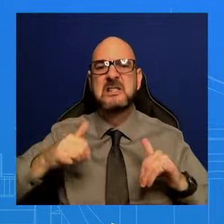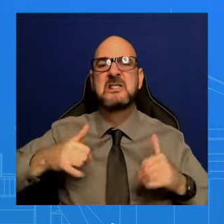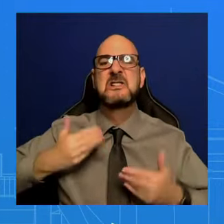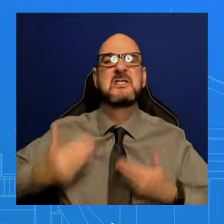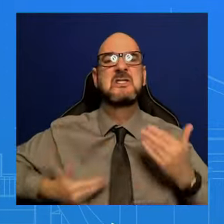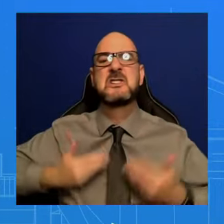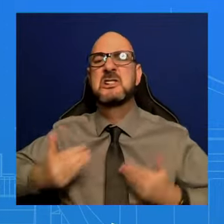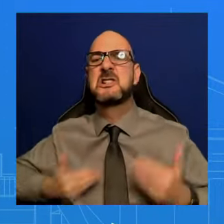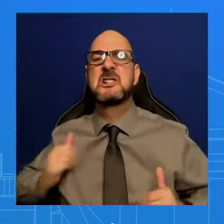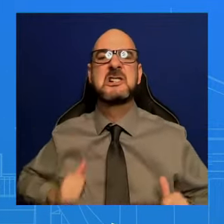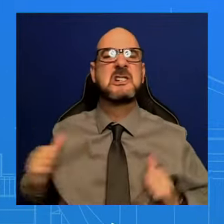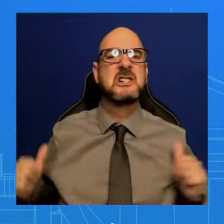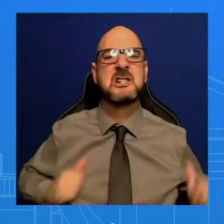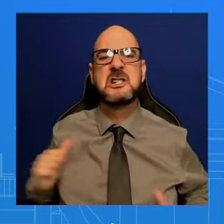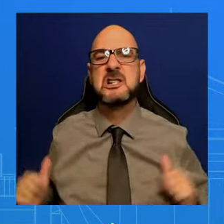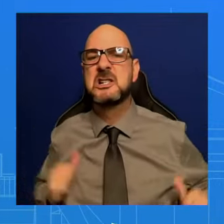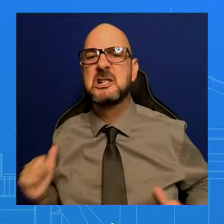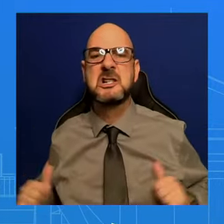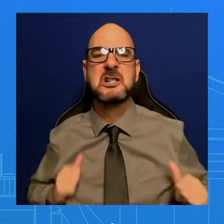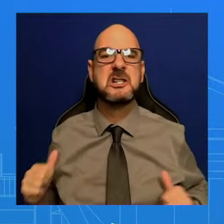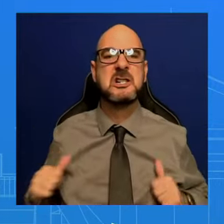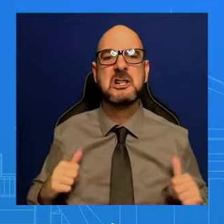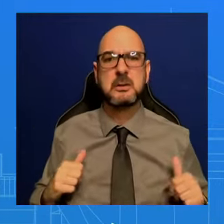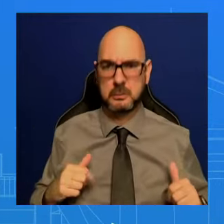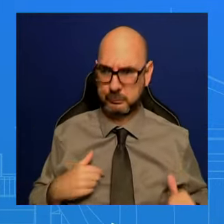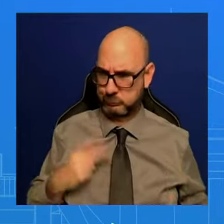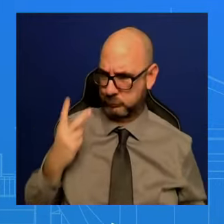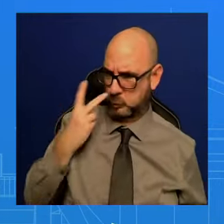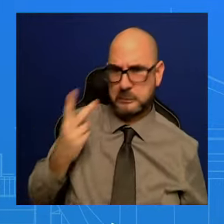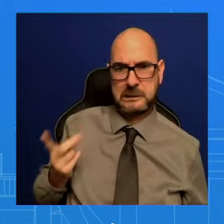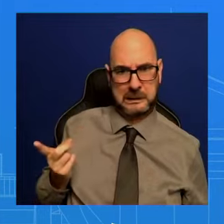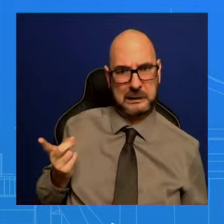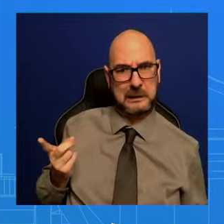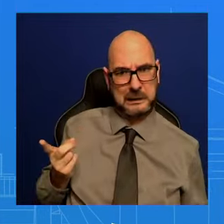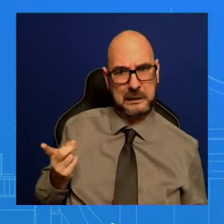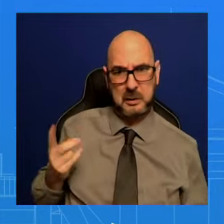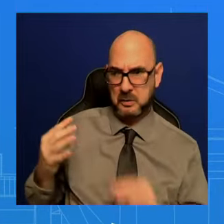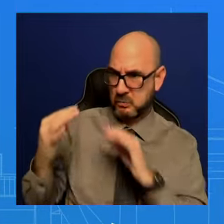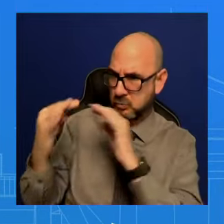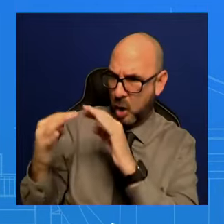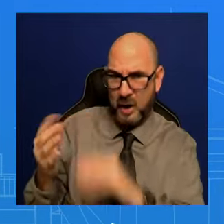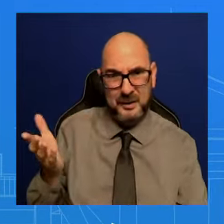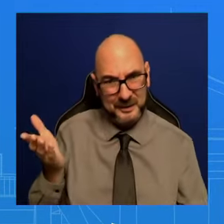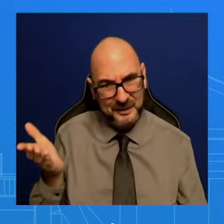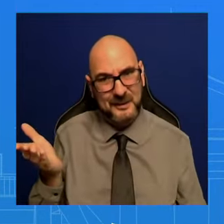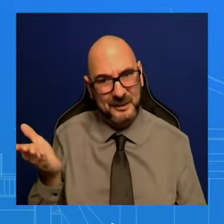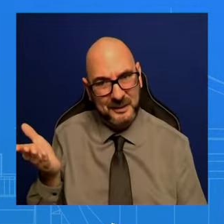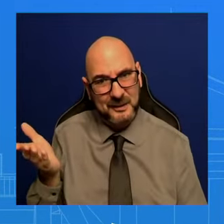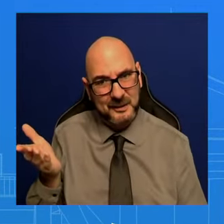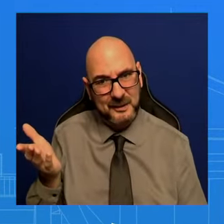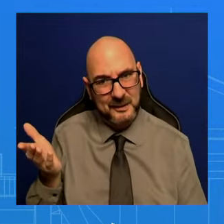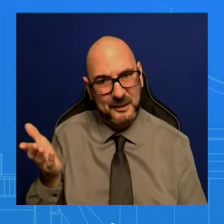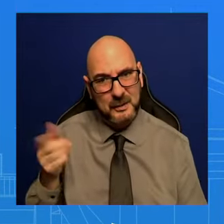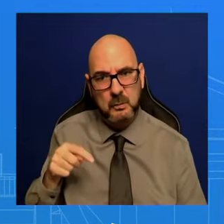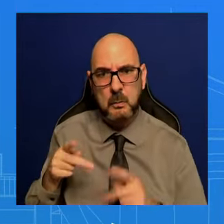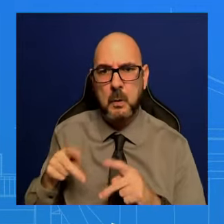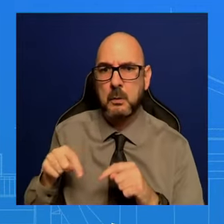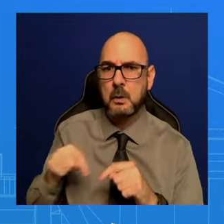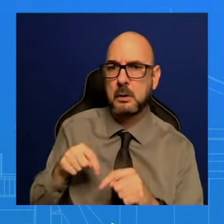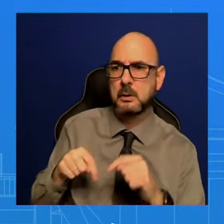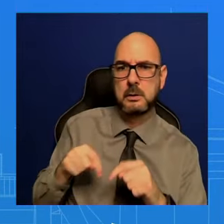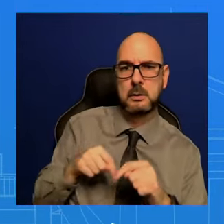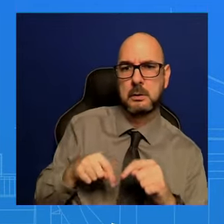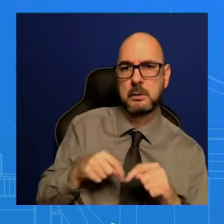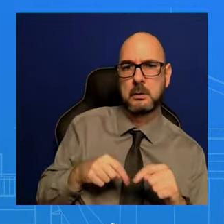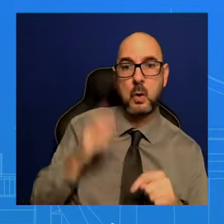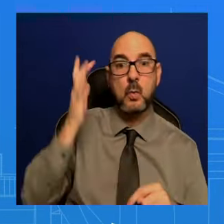the battlefield has looked like for Ukraine. They have lost ground because Congress has had inaction. So, it does matter.